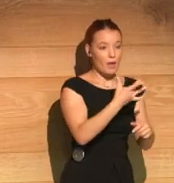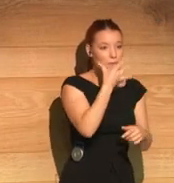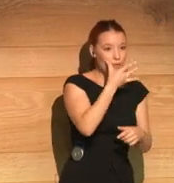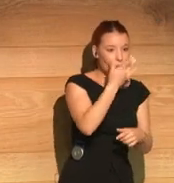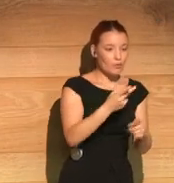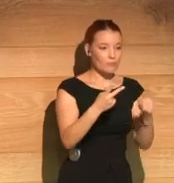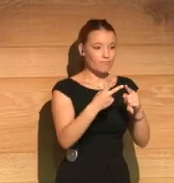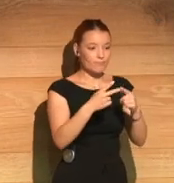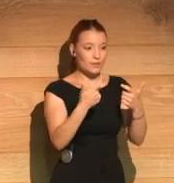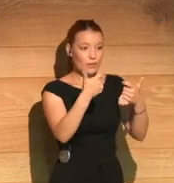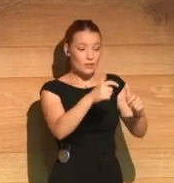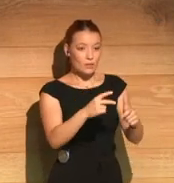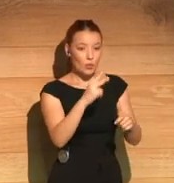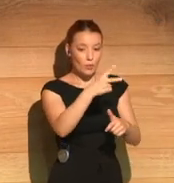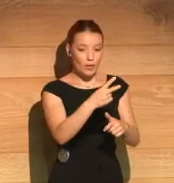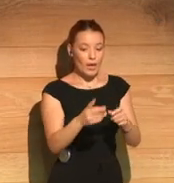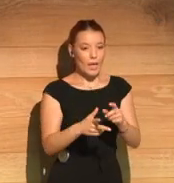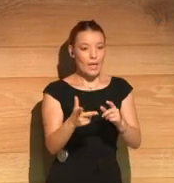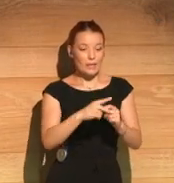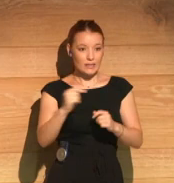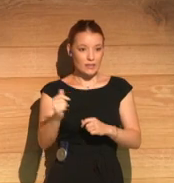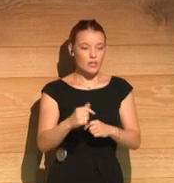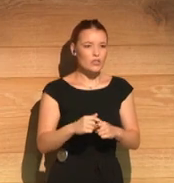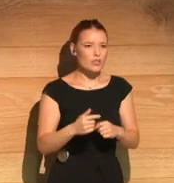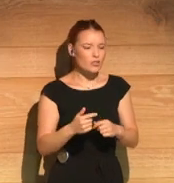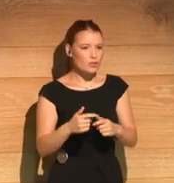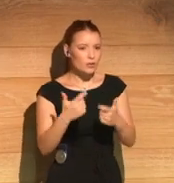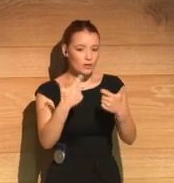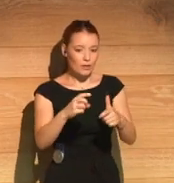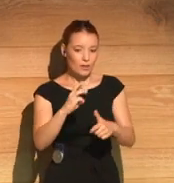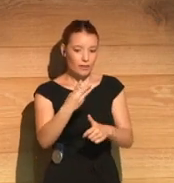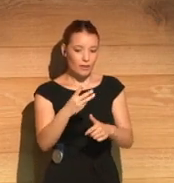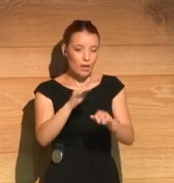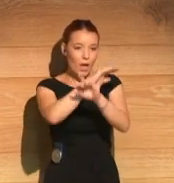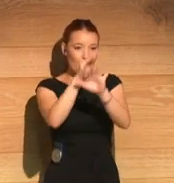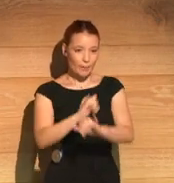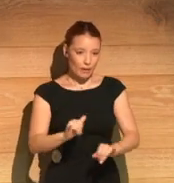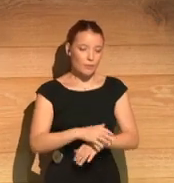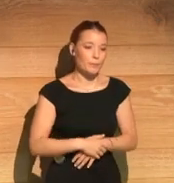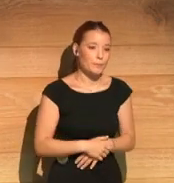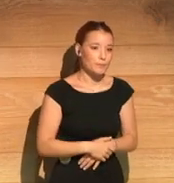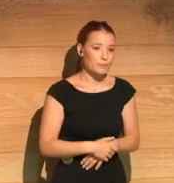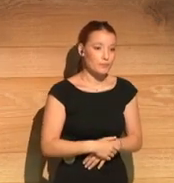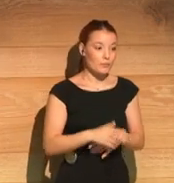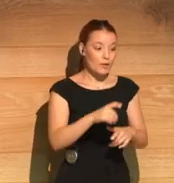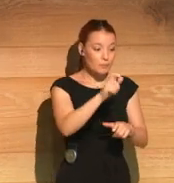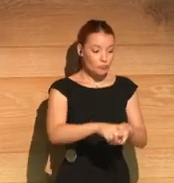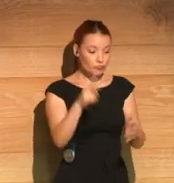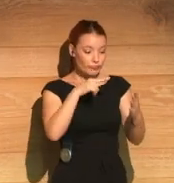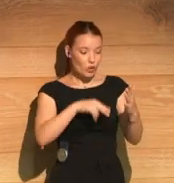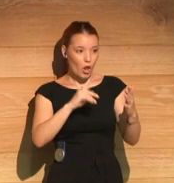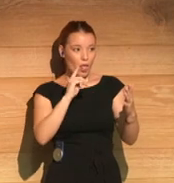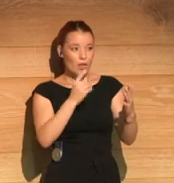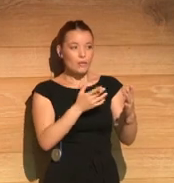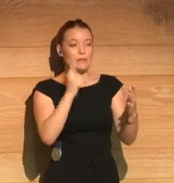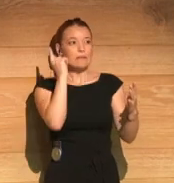part is called exile. And the third part is called peace. So I believe, then, that the reader is